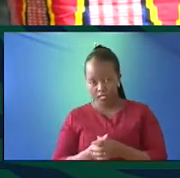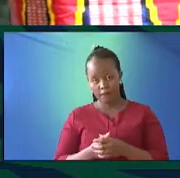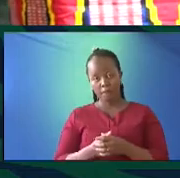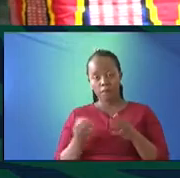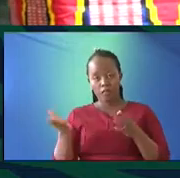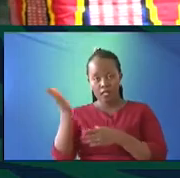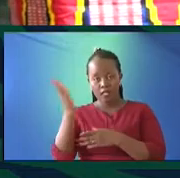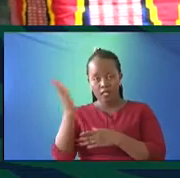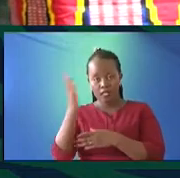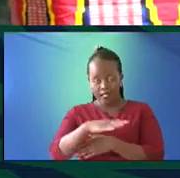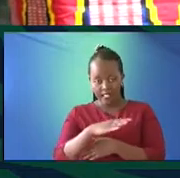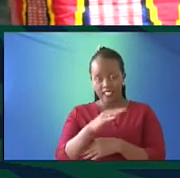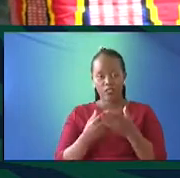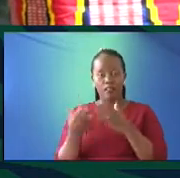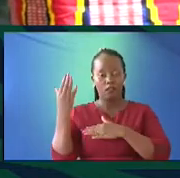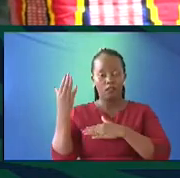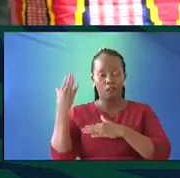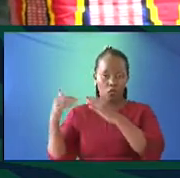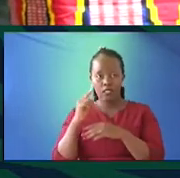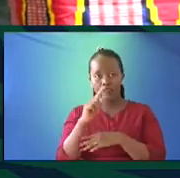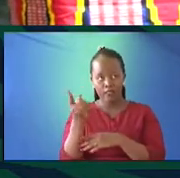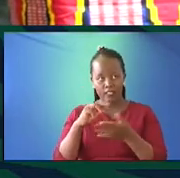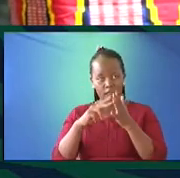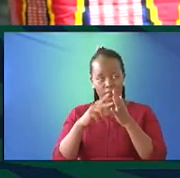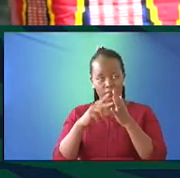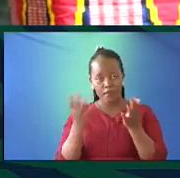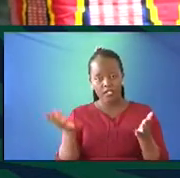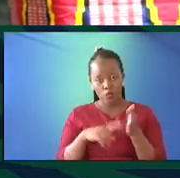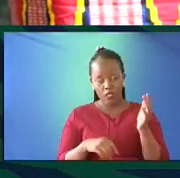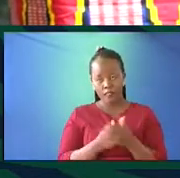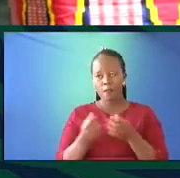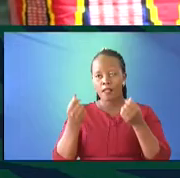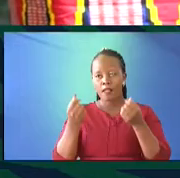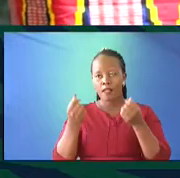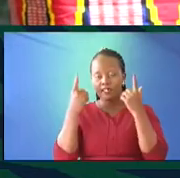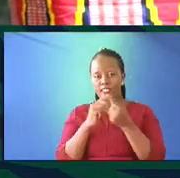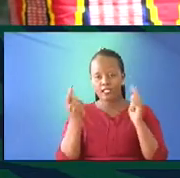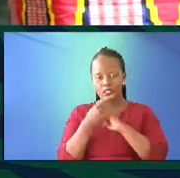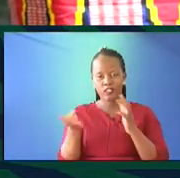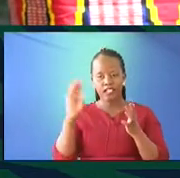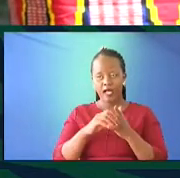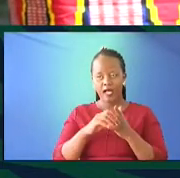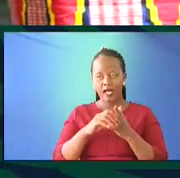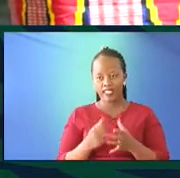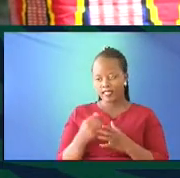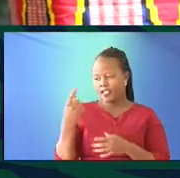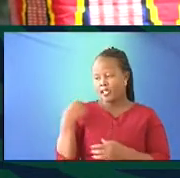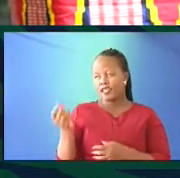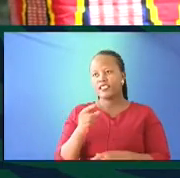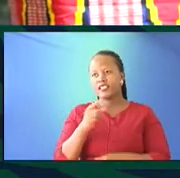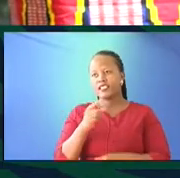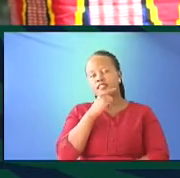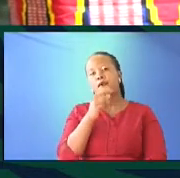Returning to the roots, part of it also means translation. Retranslation is very important. I think recently Ngugi Watiyonga has